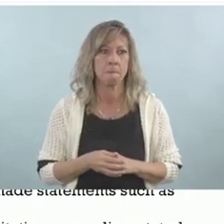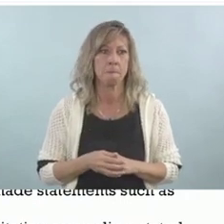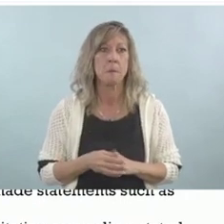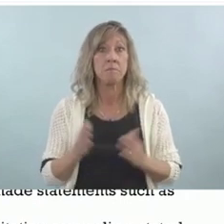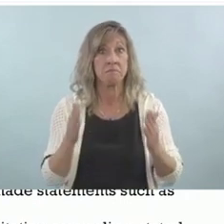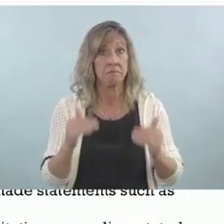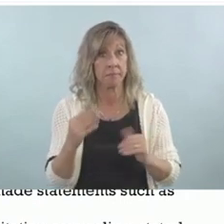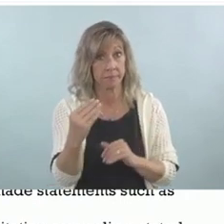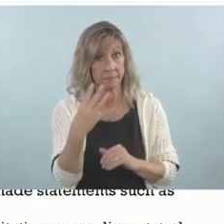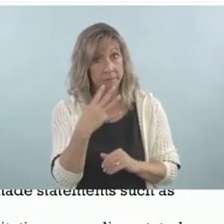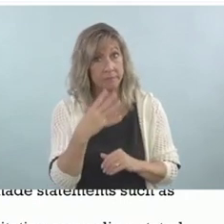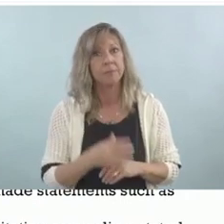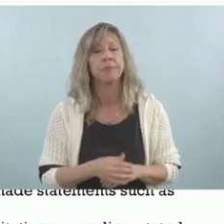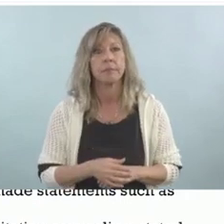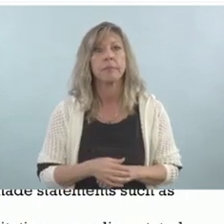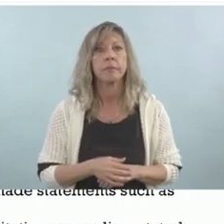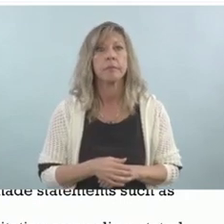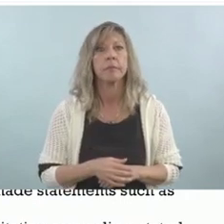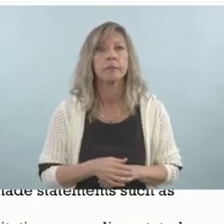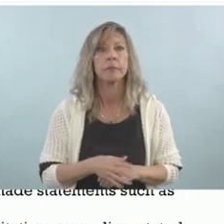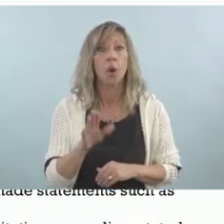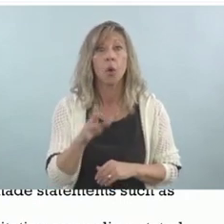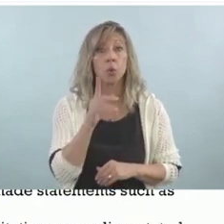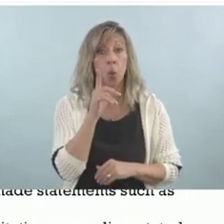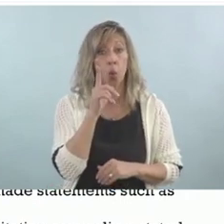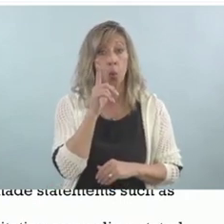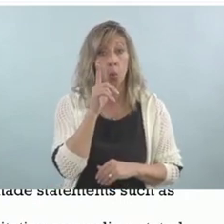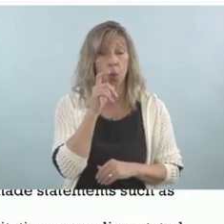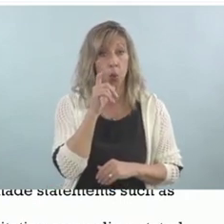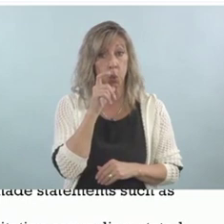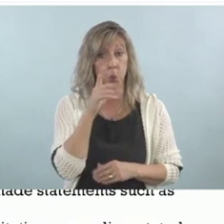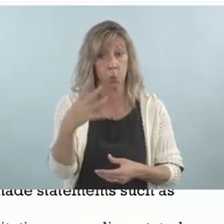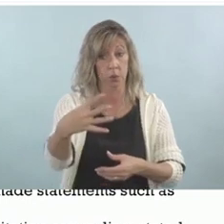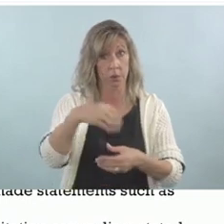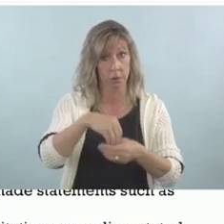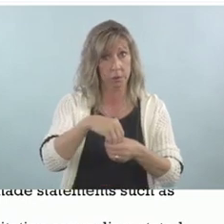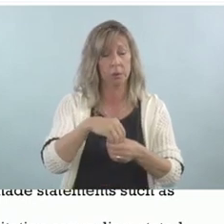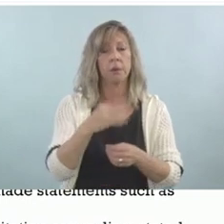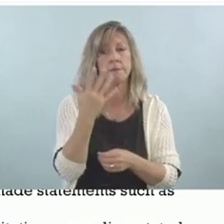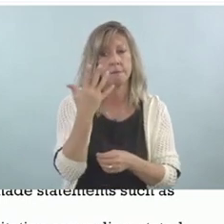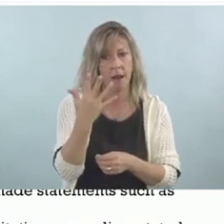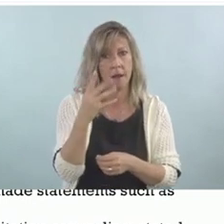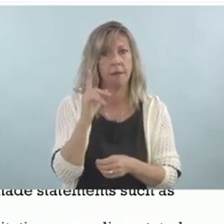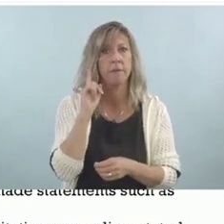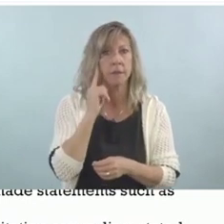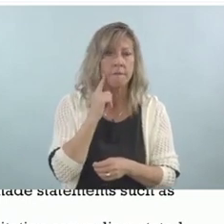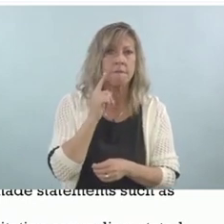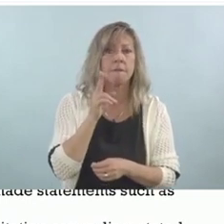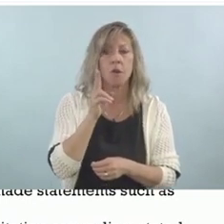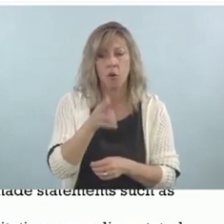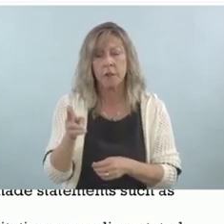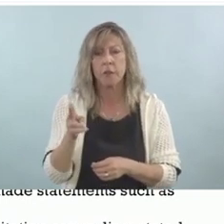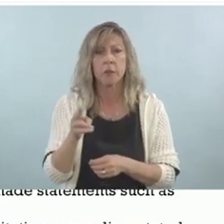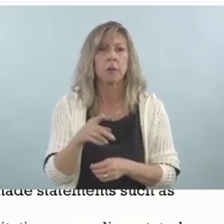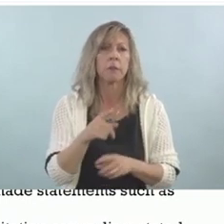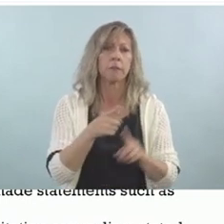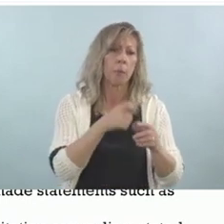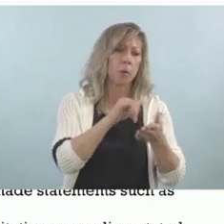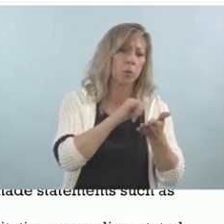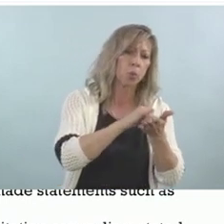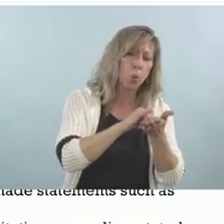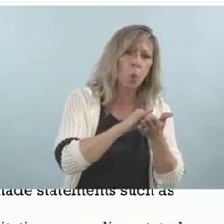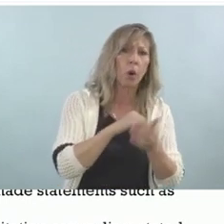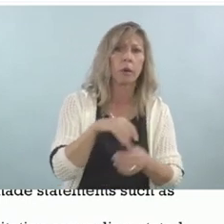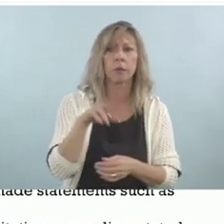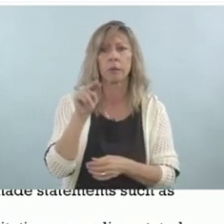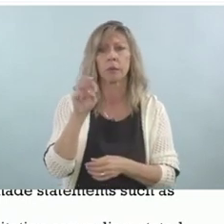So we had five deaf and hard of hearing people who were in the New York, New England region, and